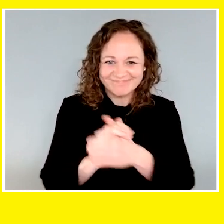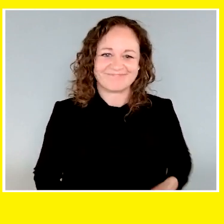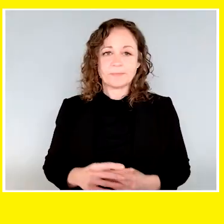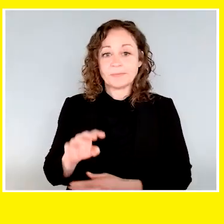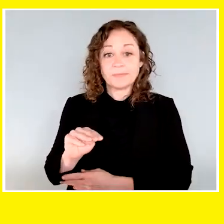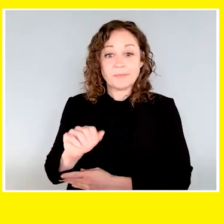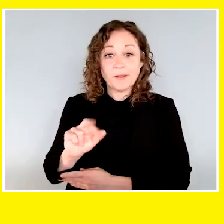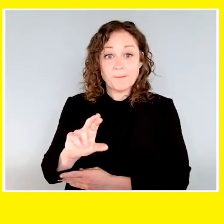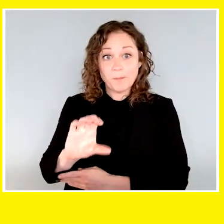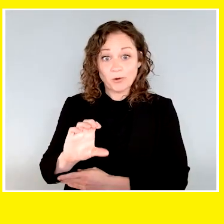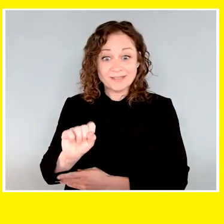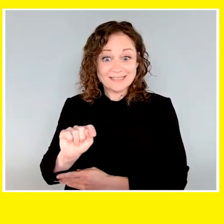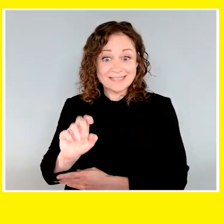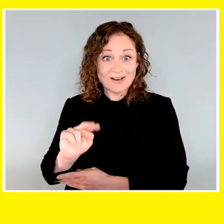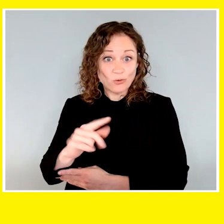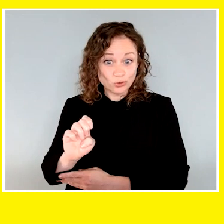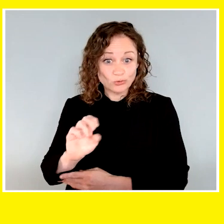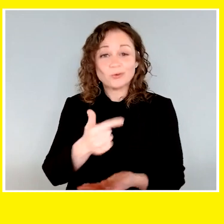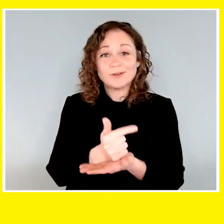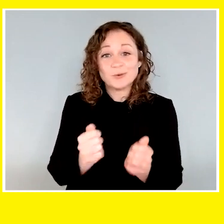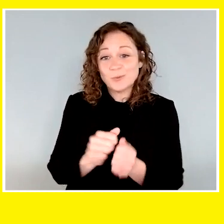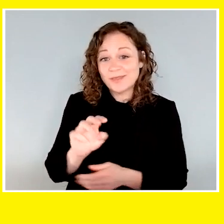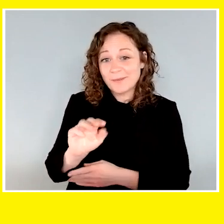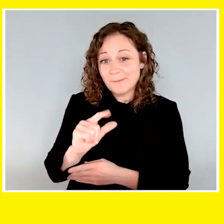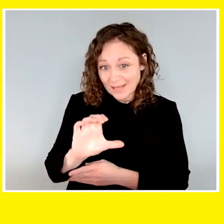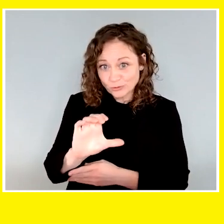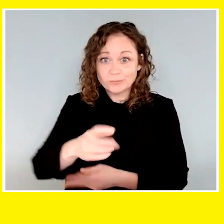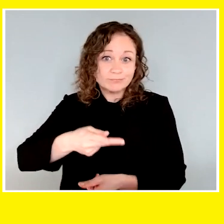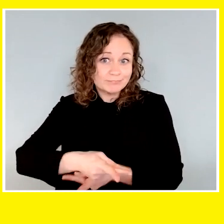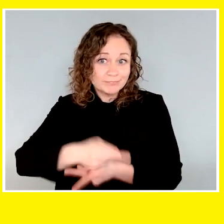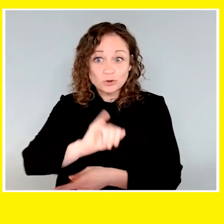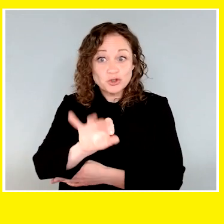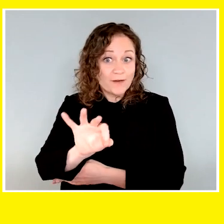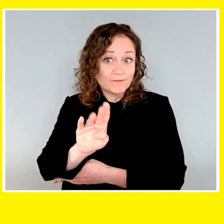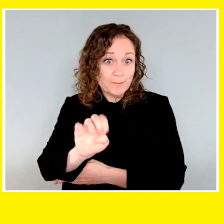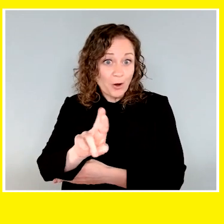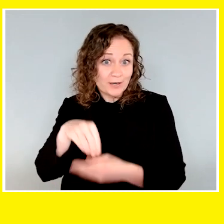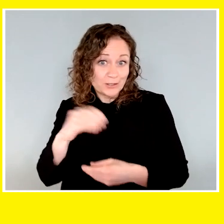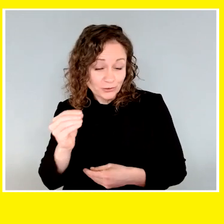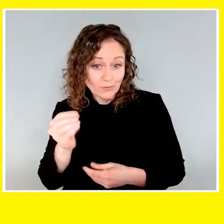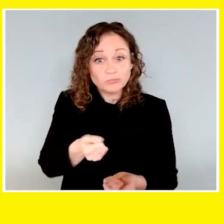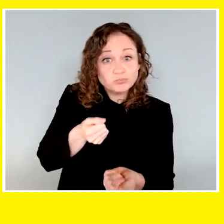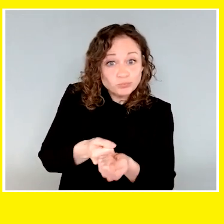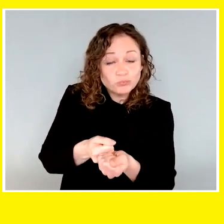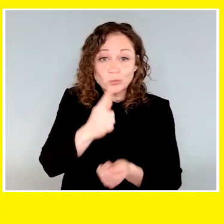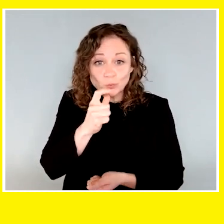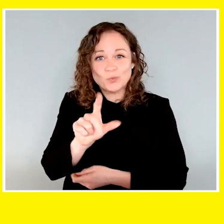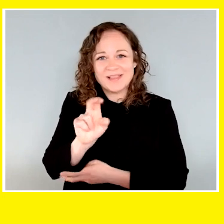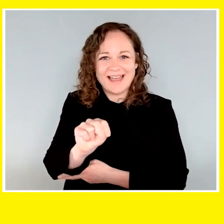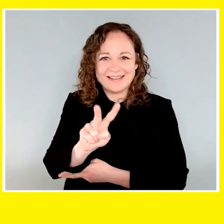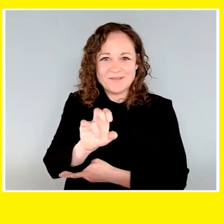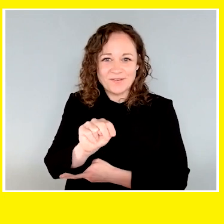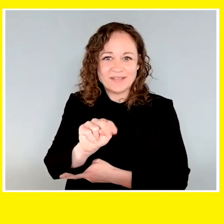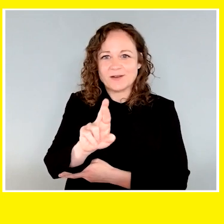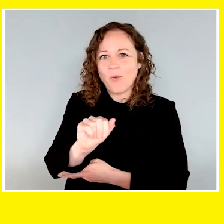Mark St. Ange is graduating with Magic, who was raised by Jeff Barr in Ontario and generously sponsored by Len and